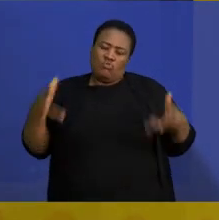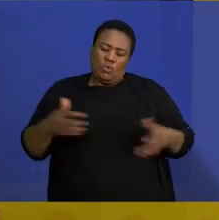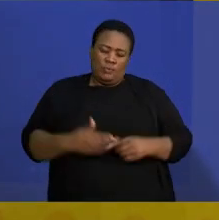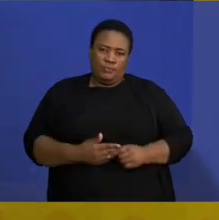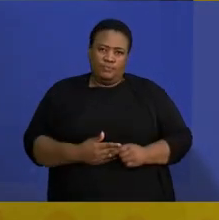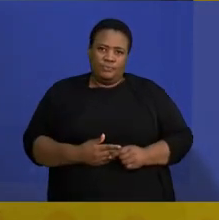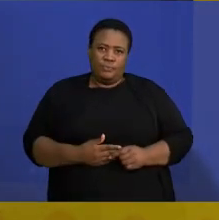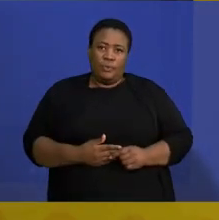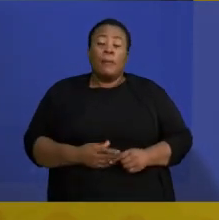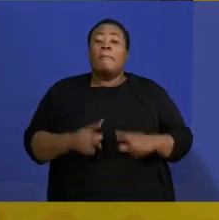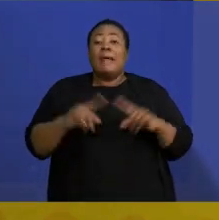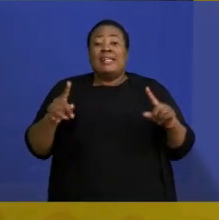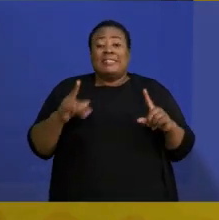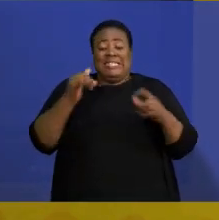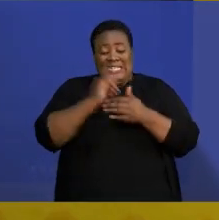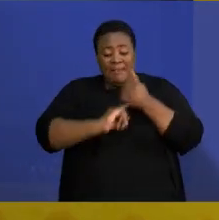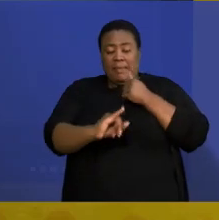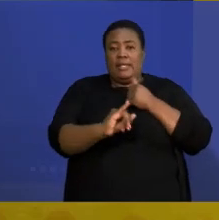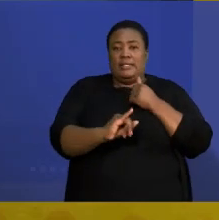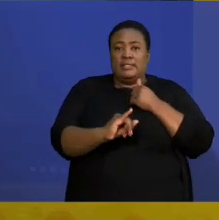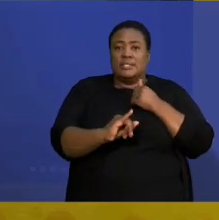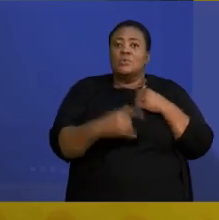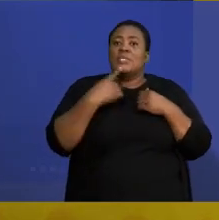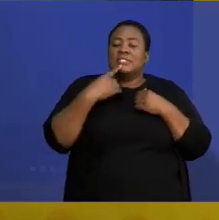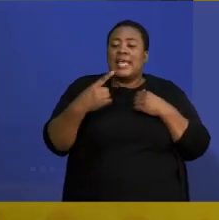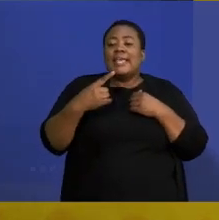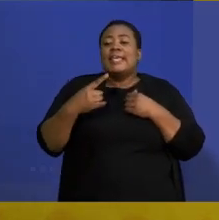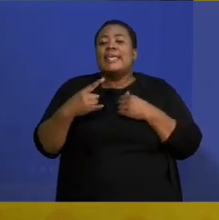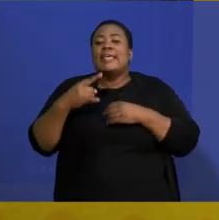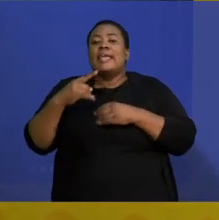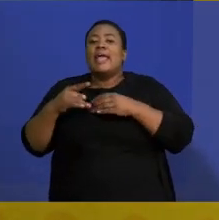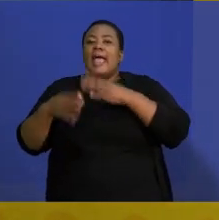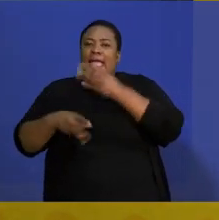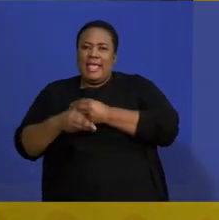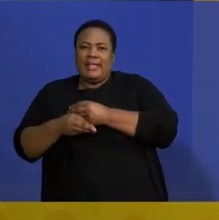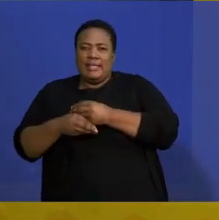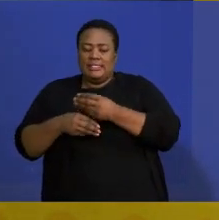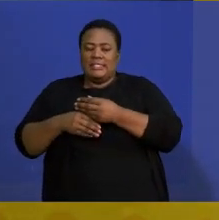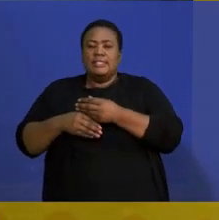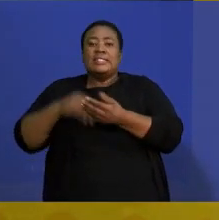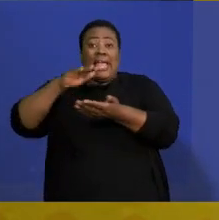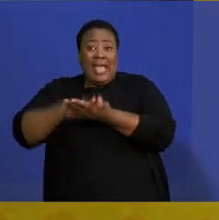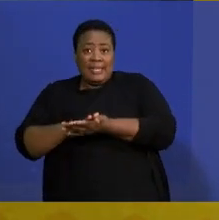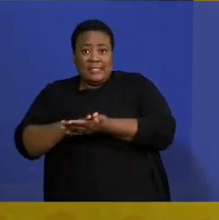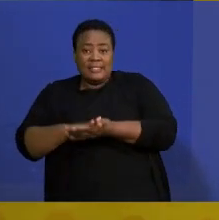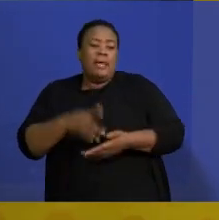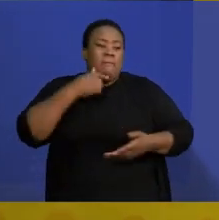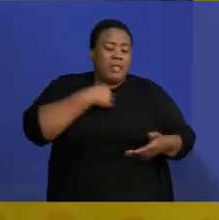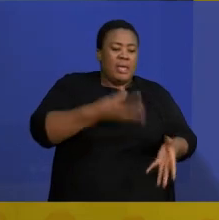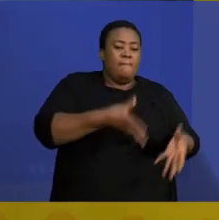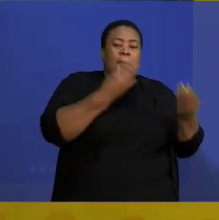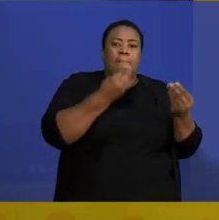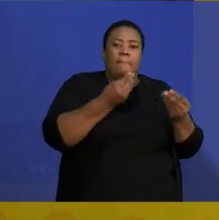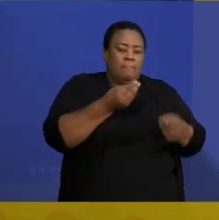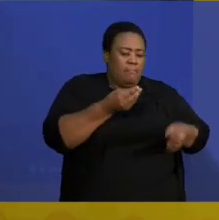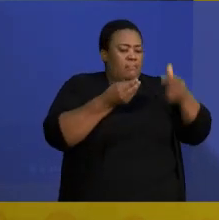But with independent events, we are saying and because it's me getting a head and getting a